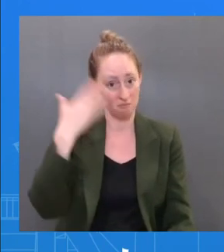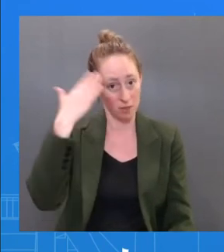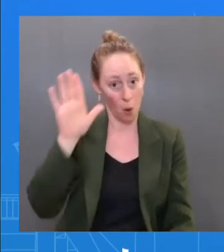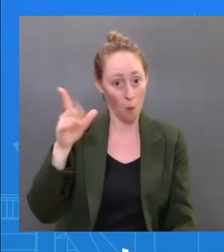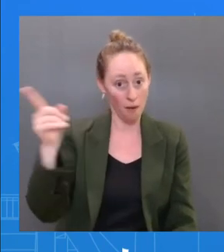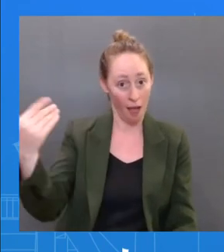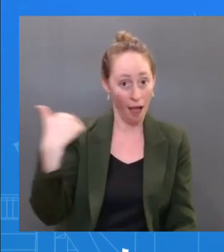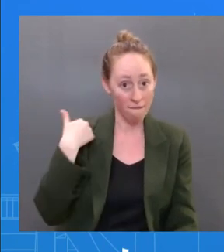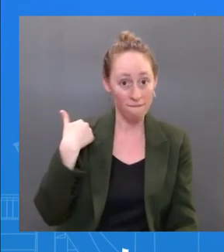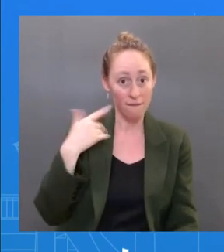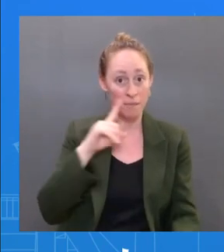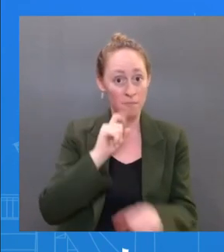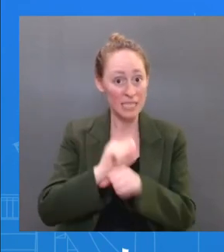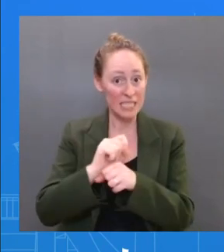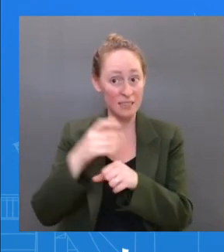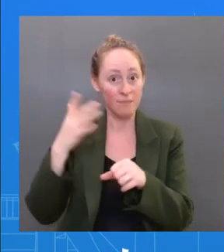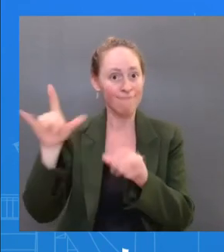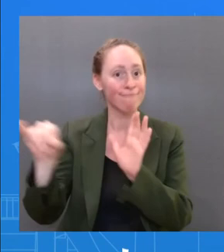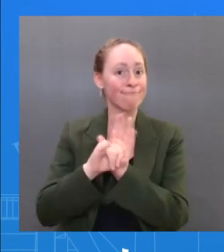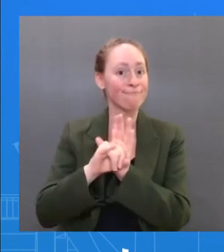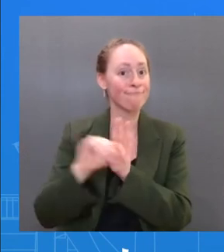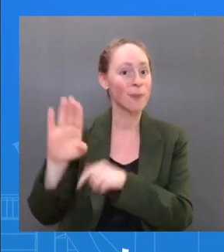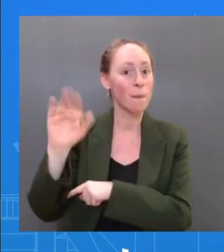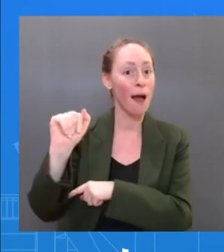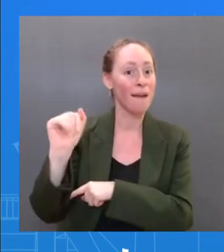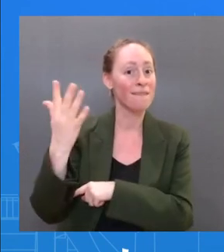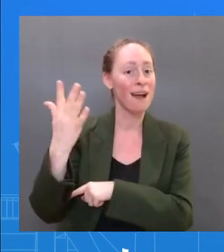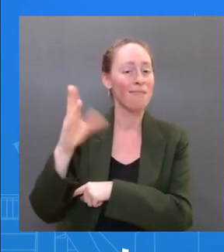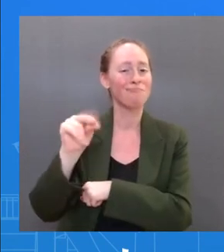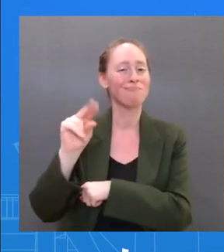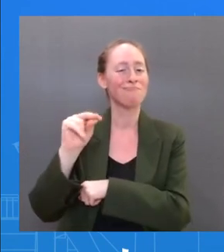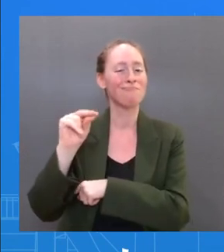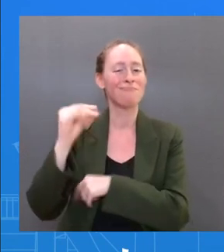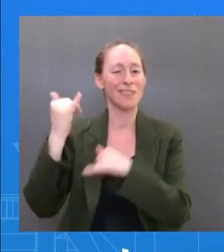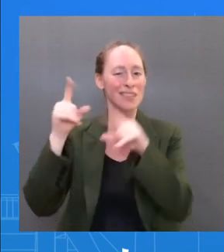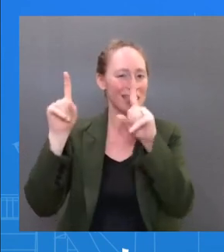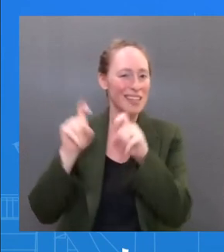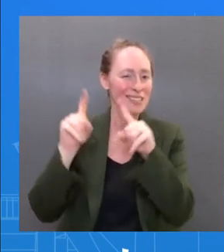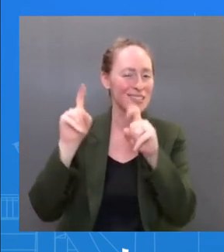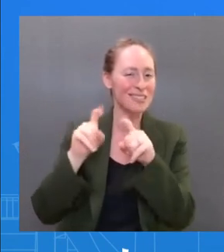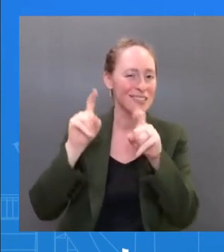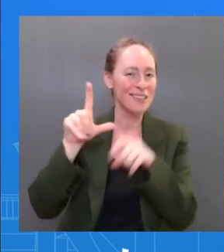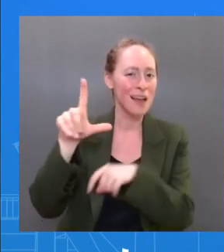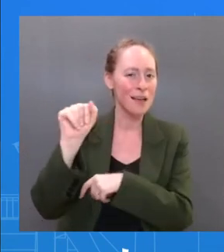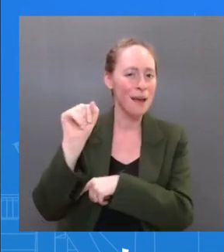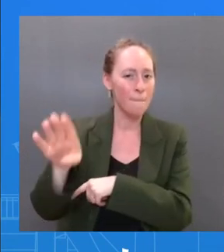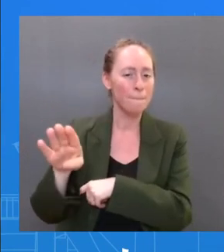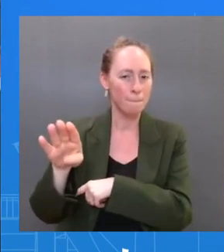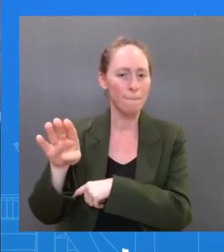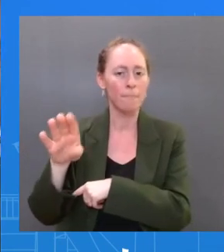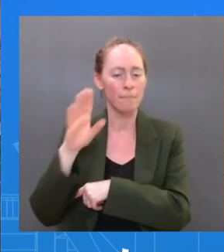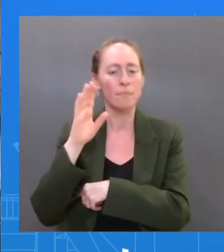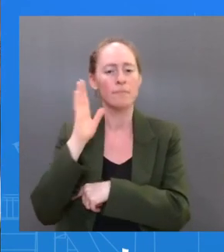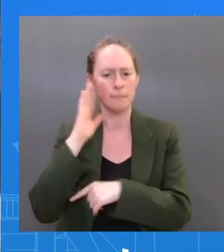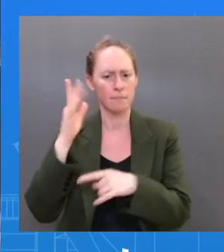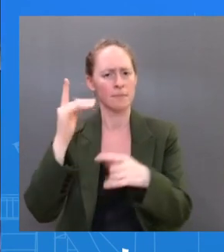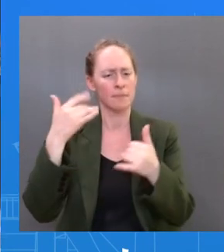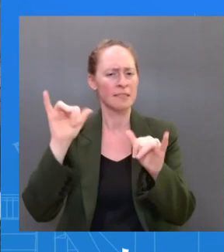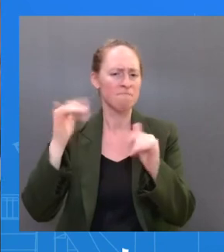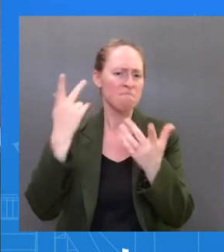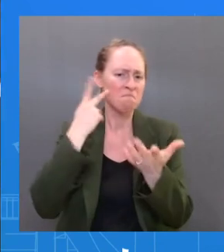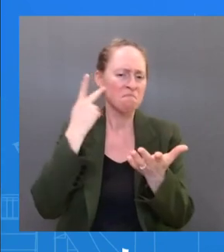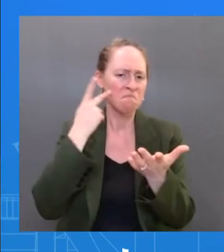But obviously, we will be data-driven in — as we learn more about this. Okay. Thank you, everybody. The Karina, on the Vice President, is